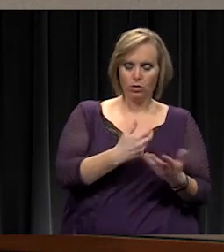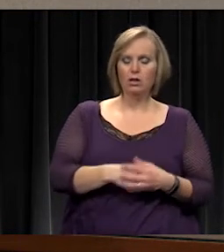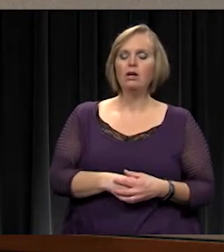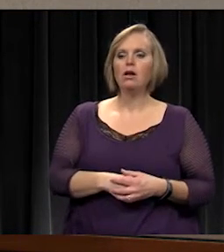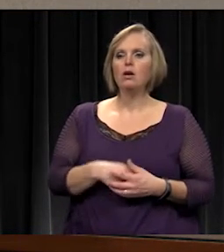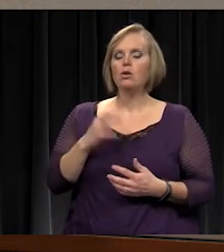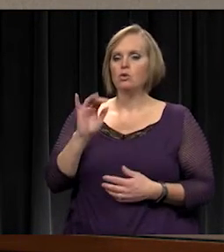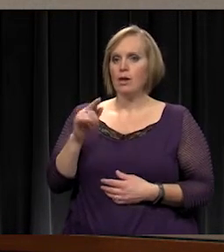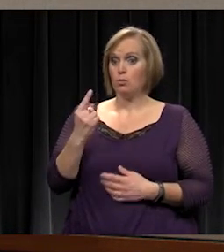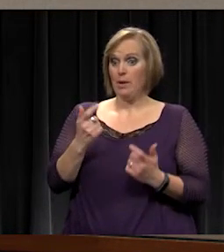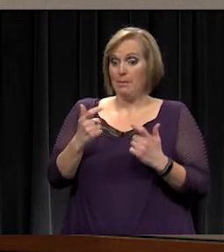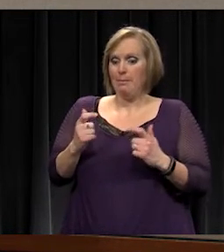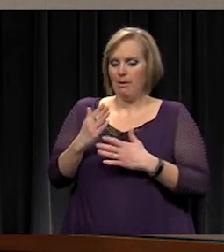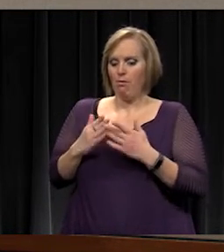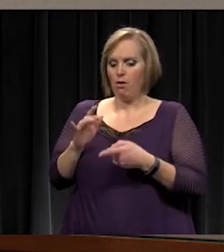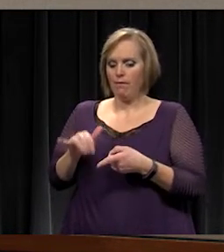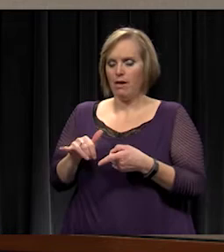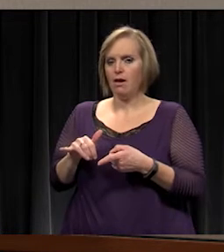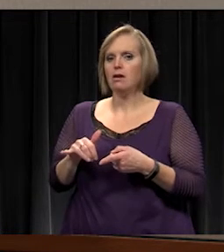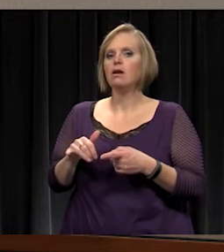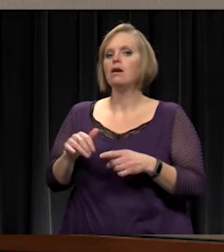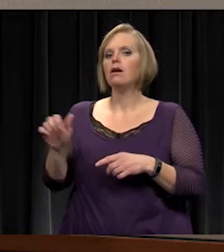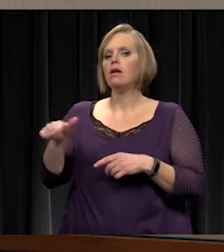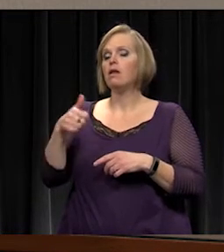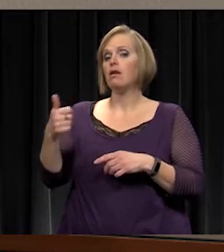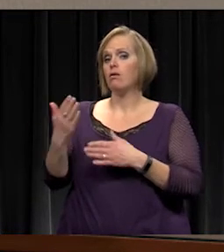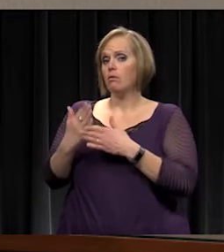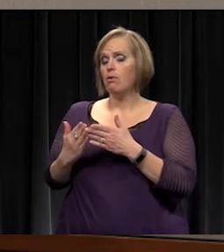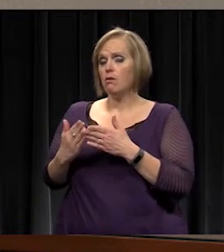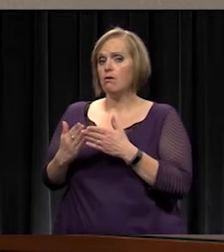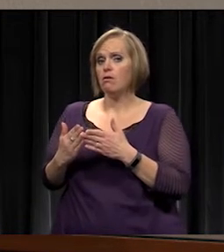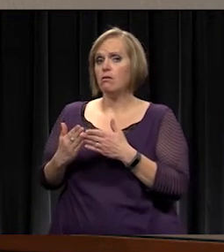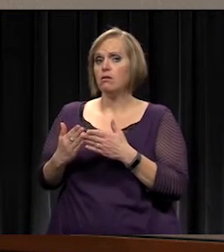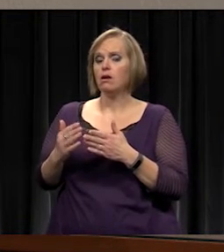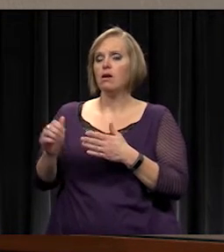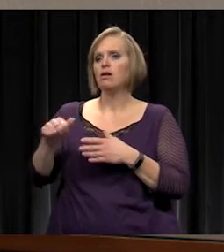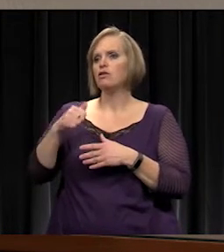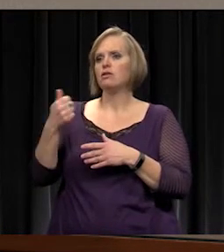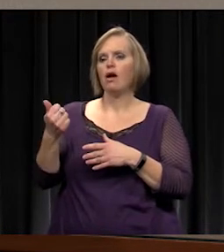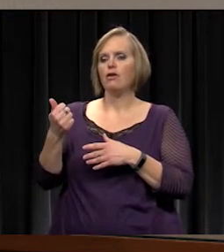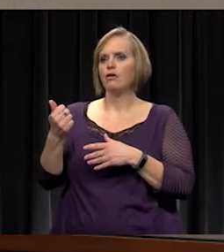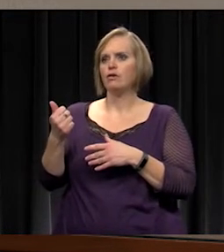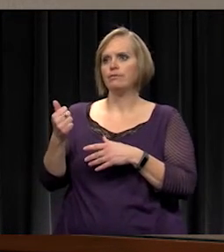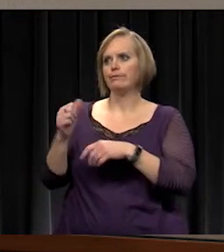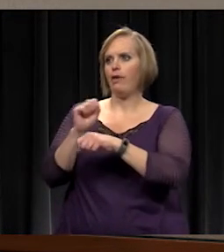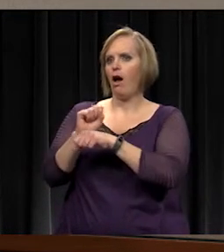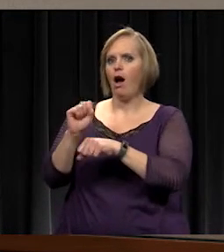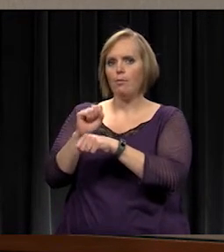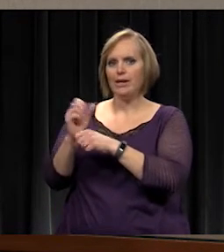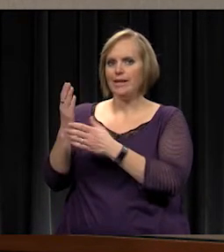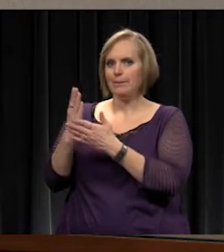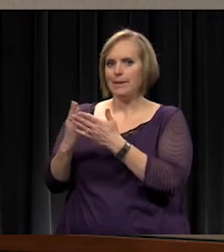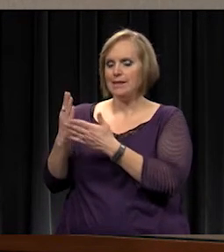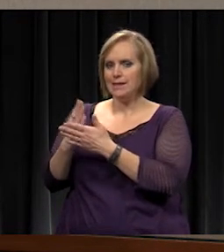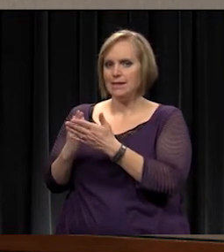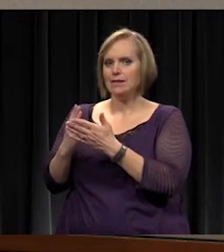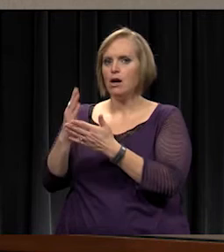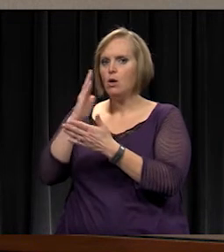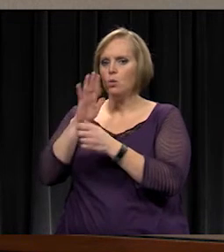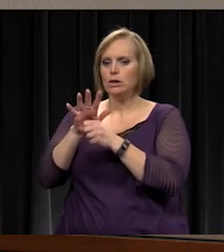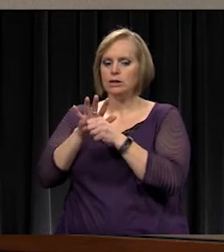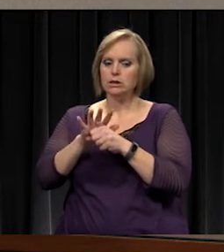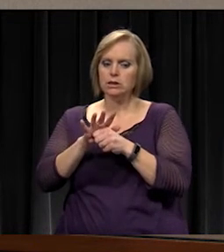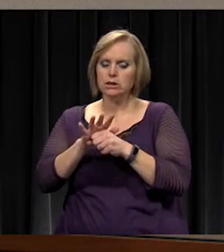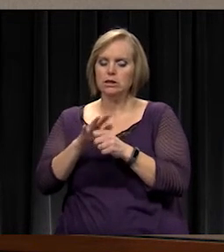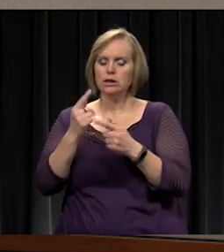that's one big piece of it. The other is just other operating pieces will put pressure on trying to